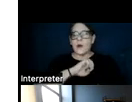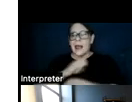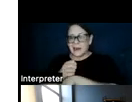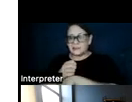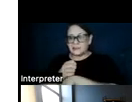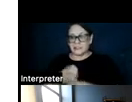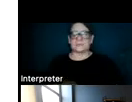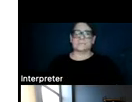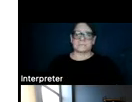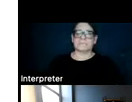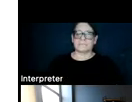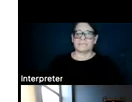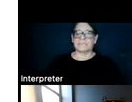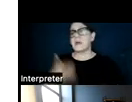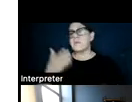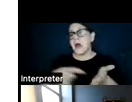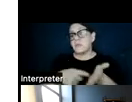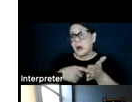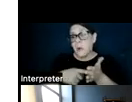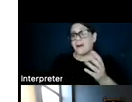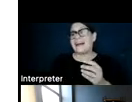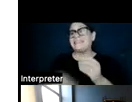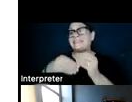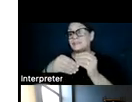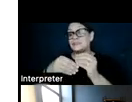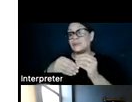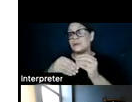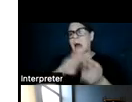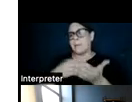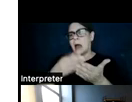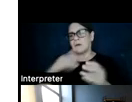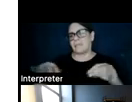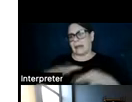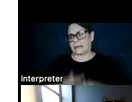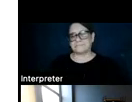sequestration that may require additional amounts of land.